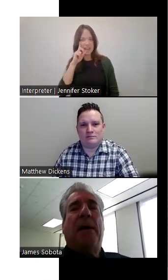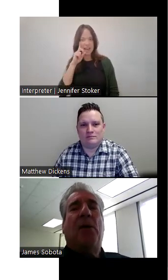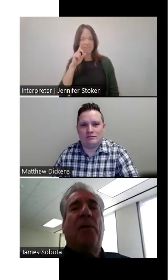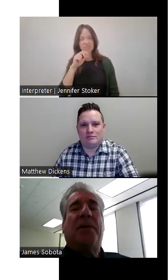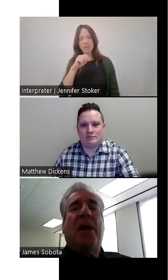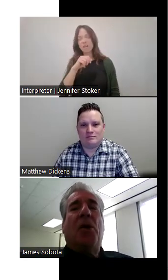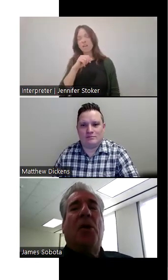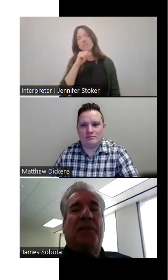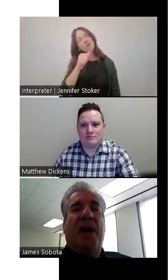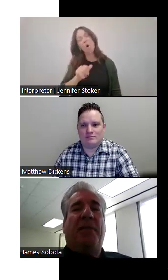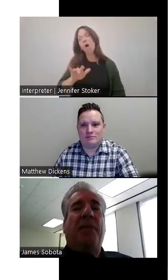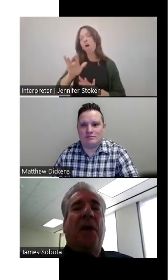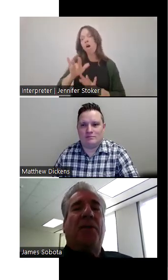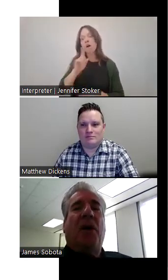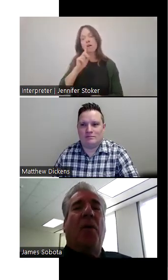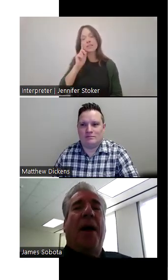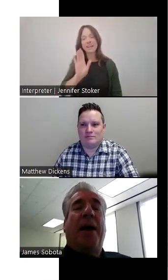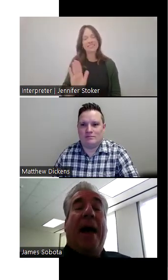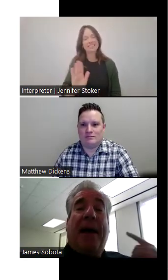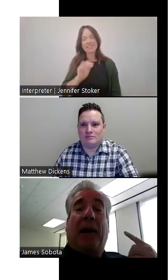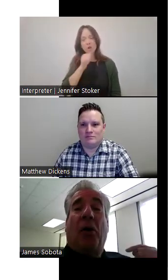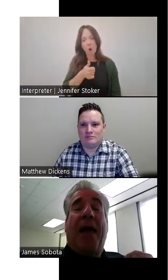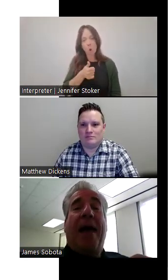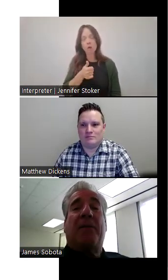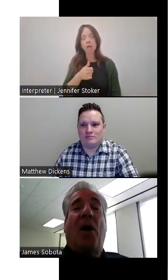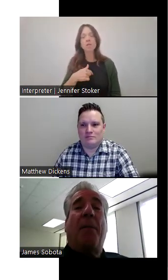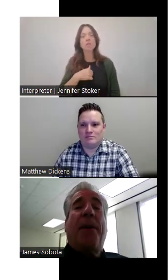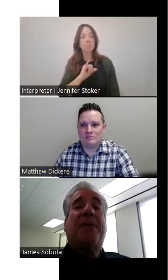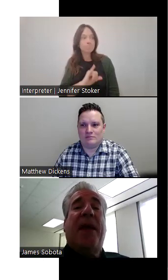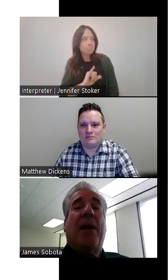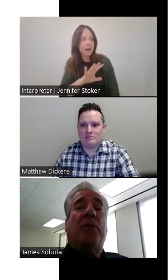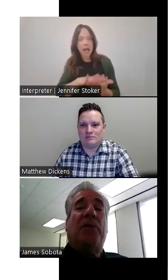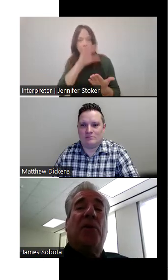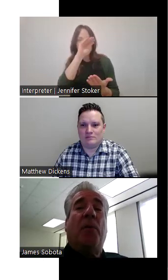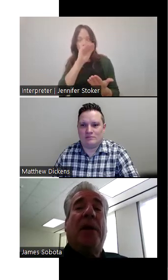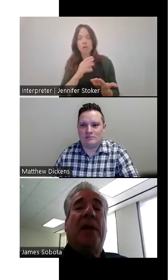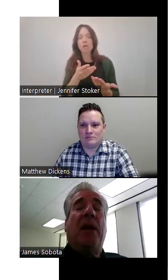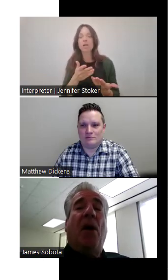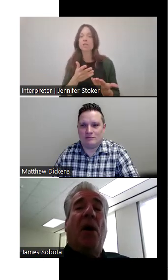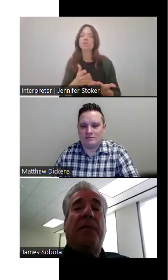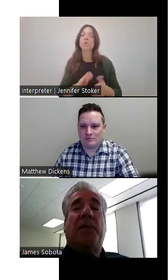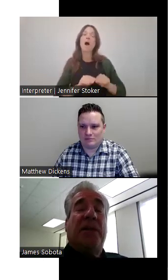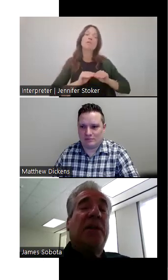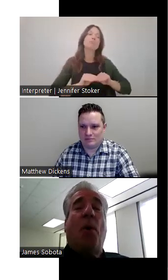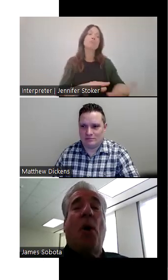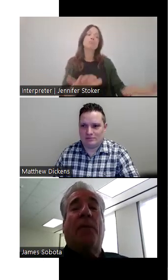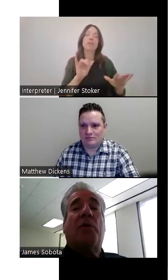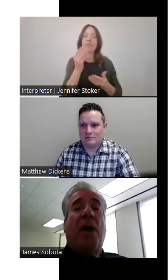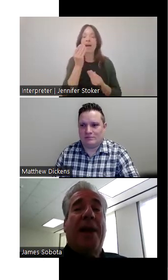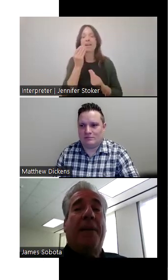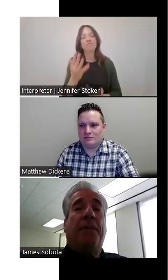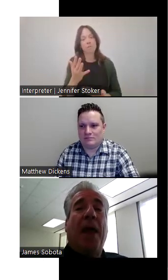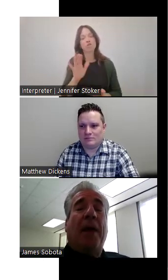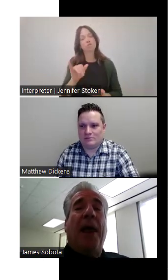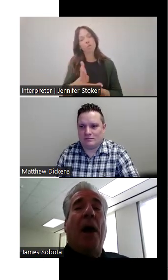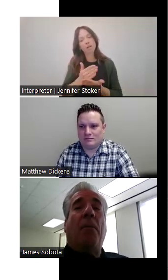for anybody who is, who is deaf. So I, I learned that. So I passed that on to so many of the officers and that's part of our